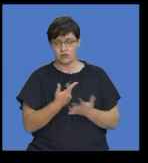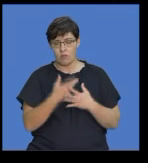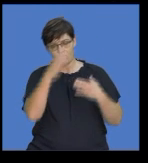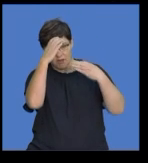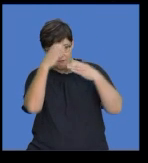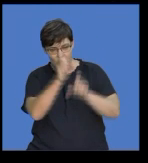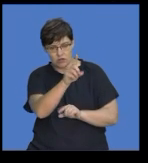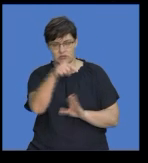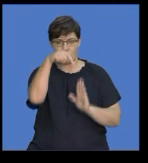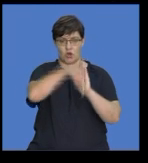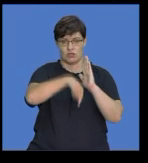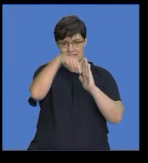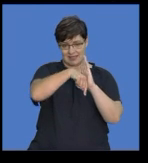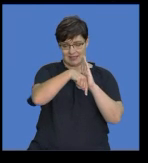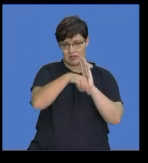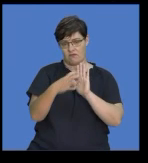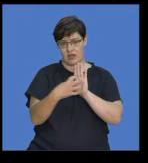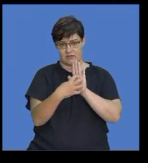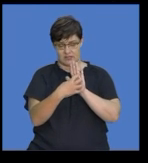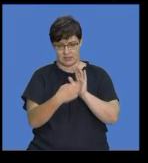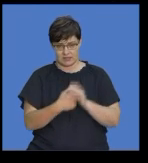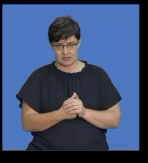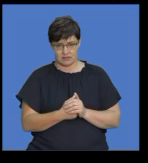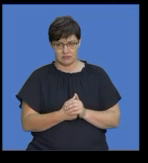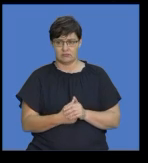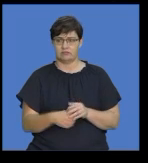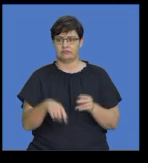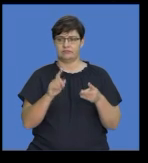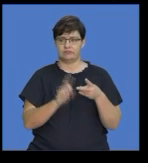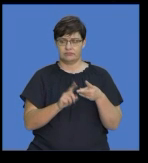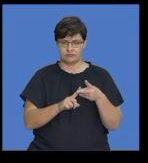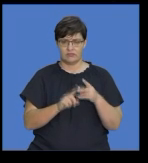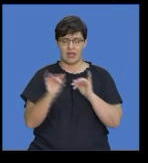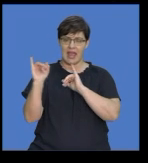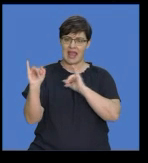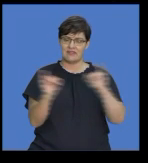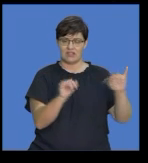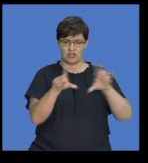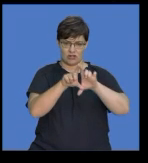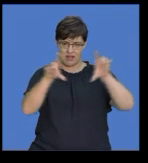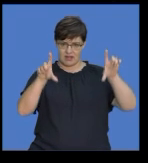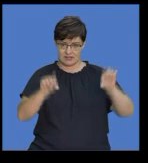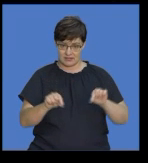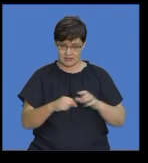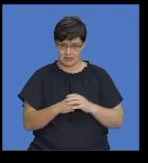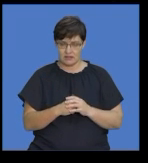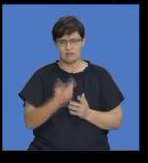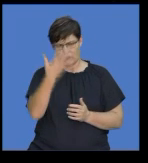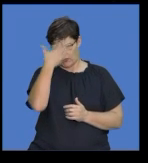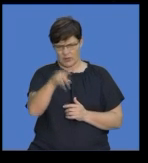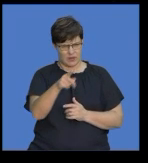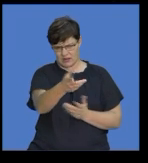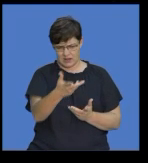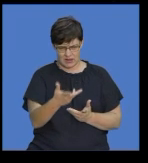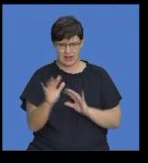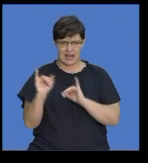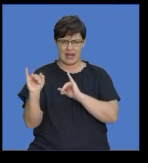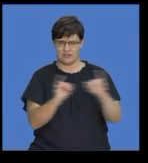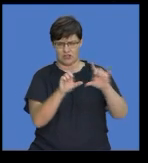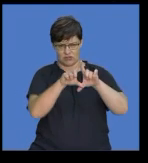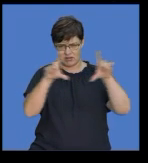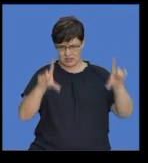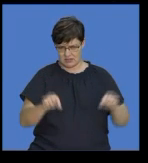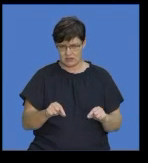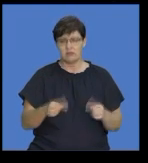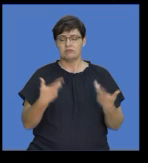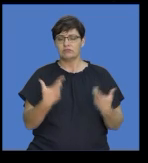of the advertisement. Then, you have the invitation card. You people are familiar with the invitation card. It's something that you actually do.